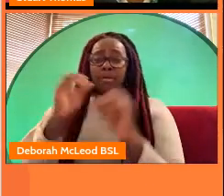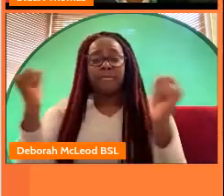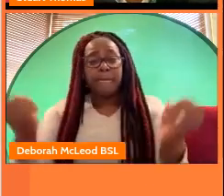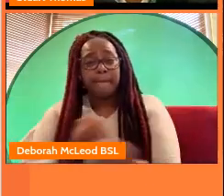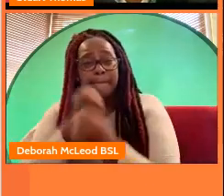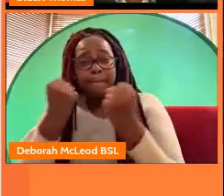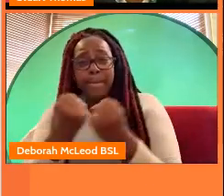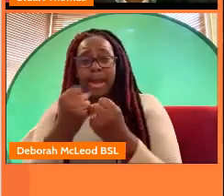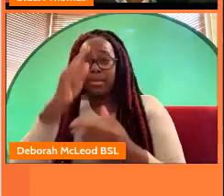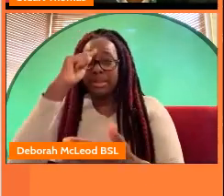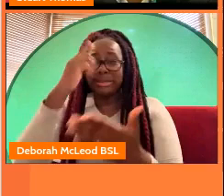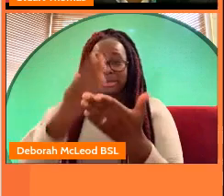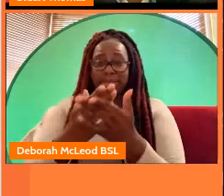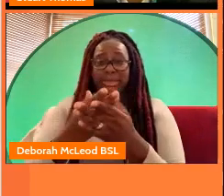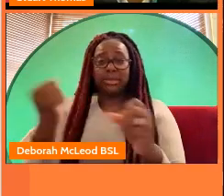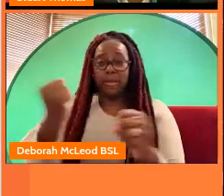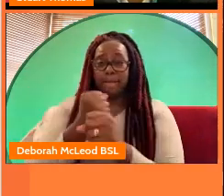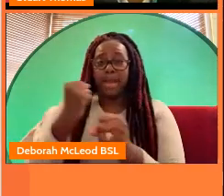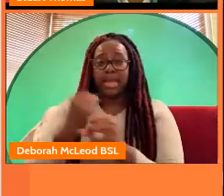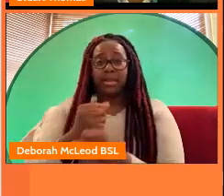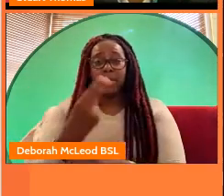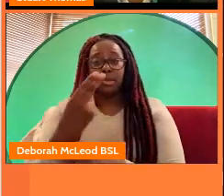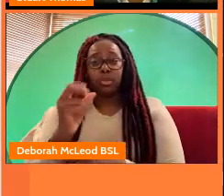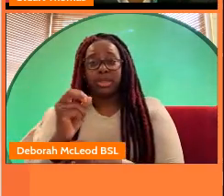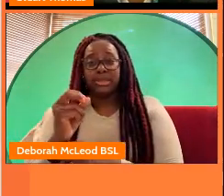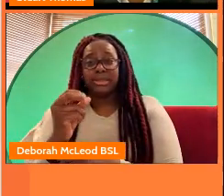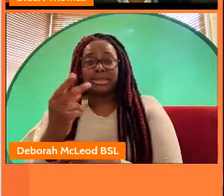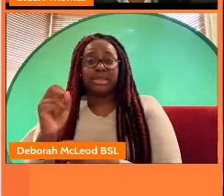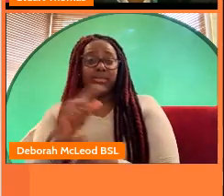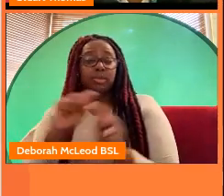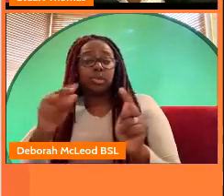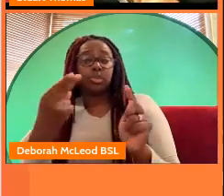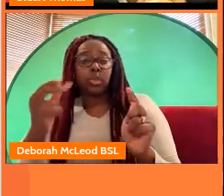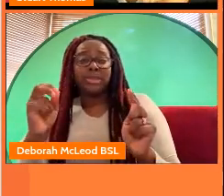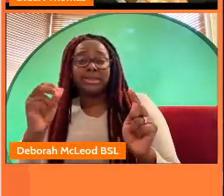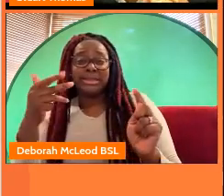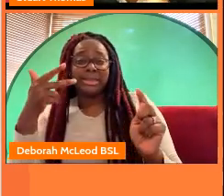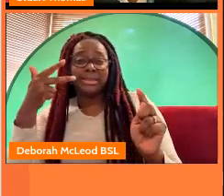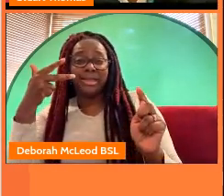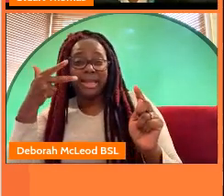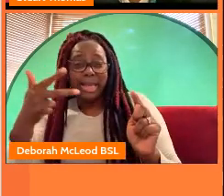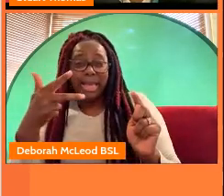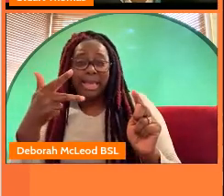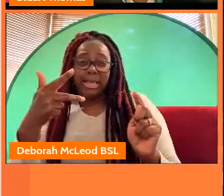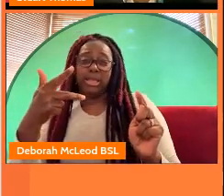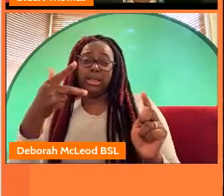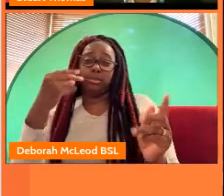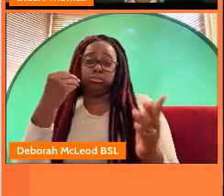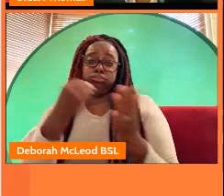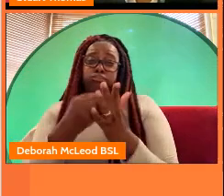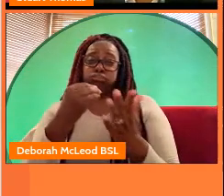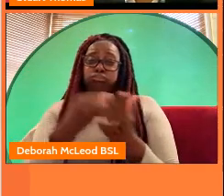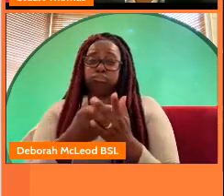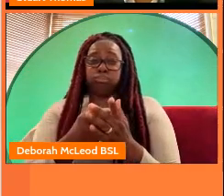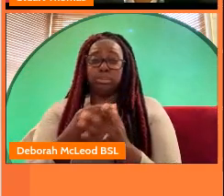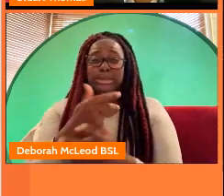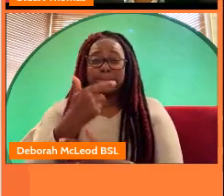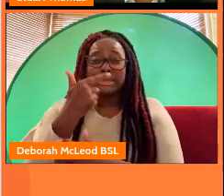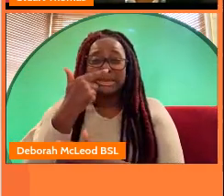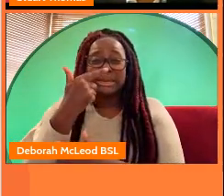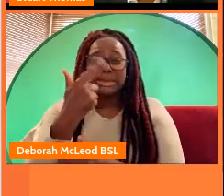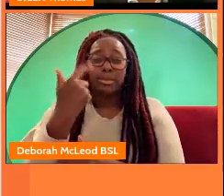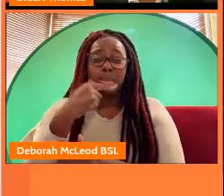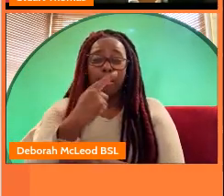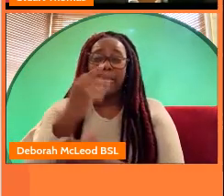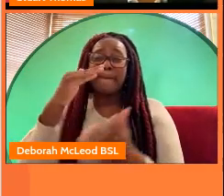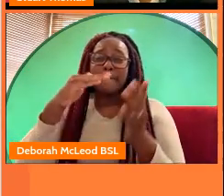making across the uk by 27 28 the bbc will be spending at the very least an extra 700 million across the